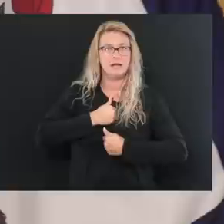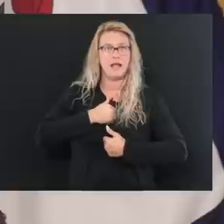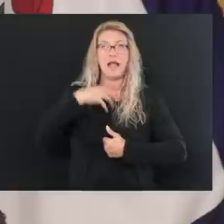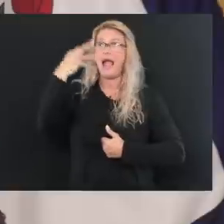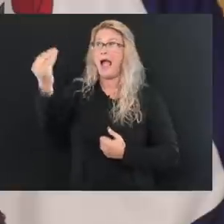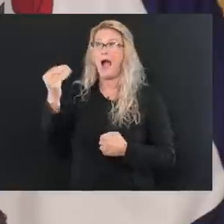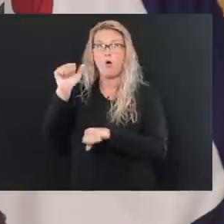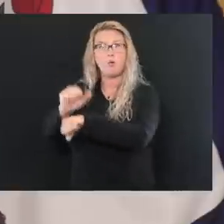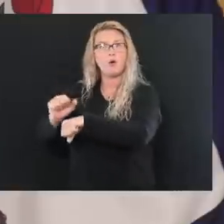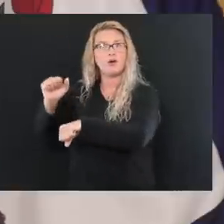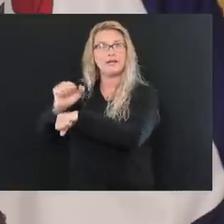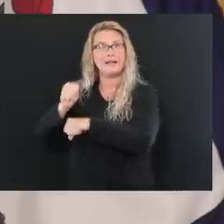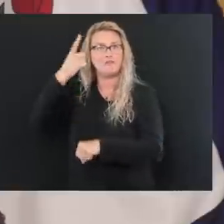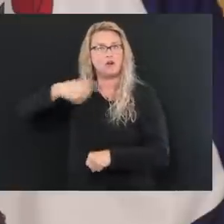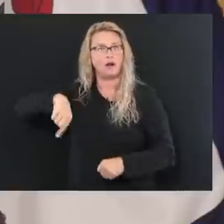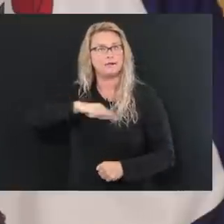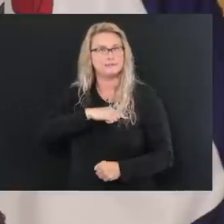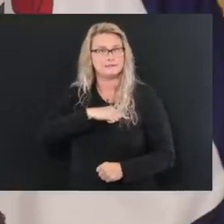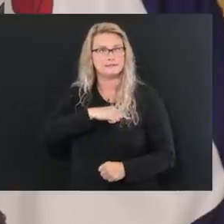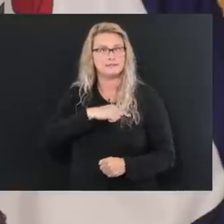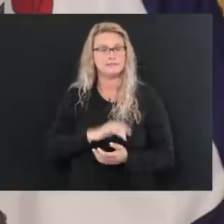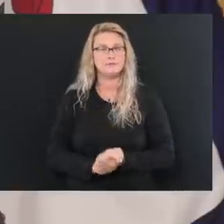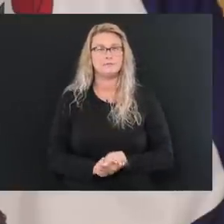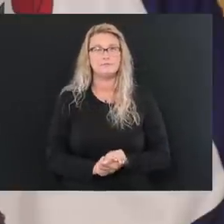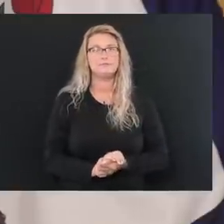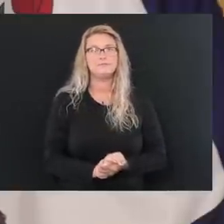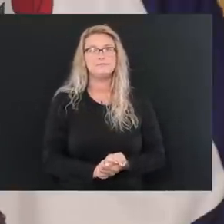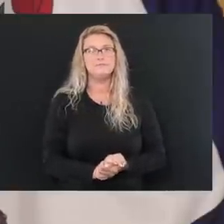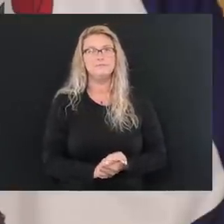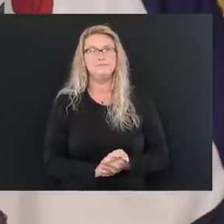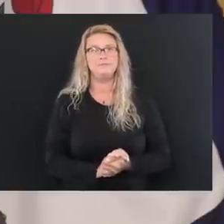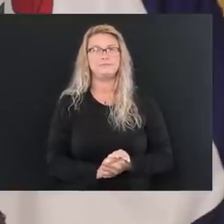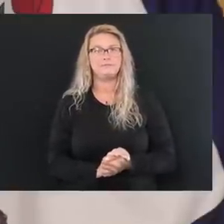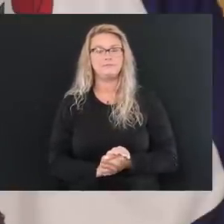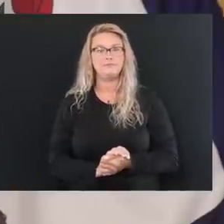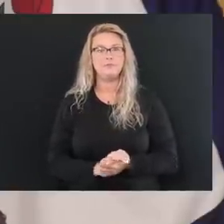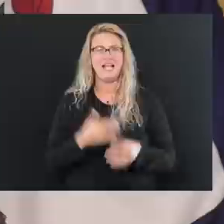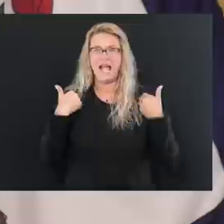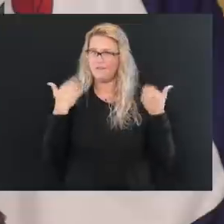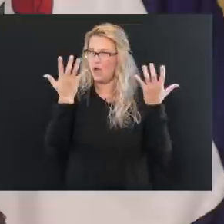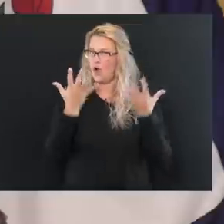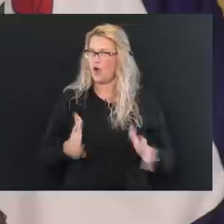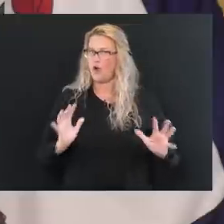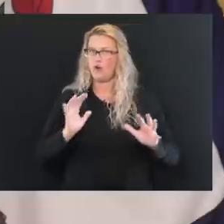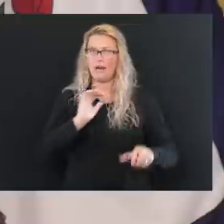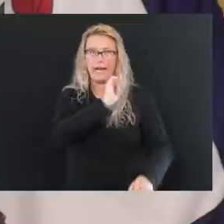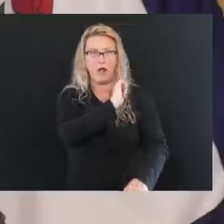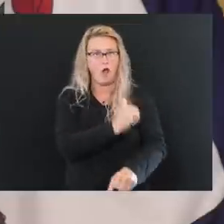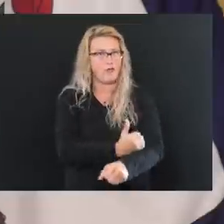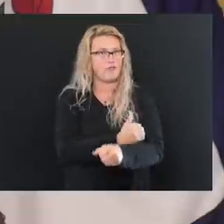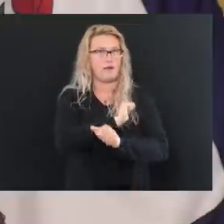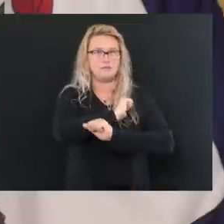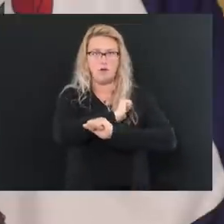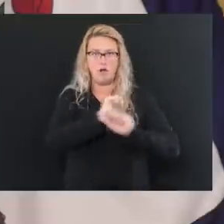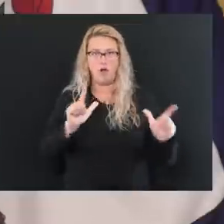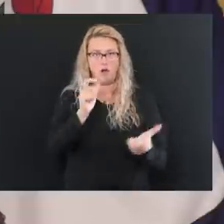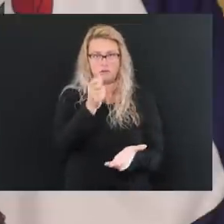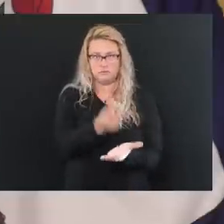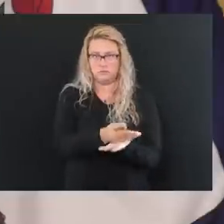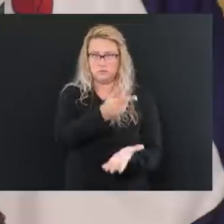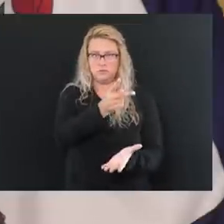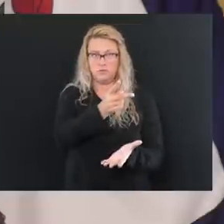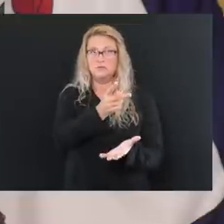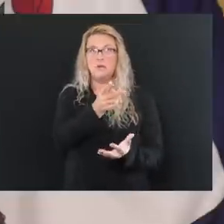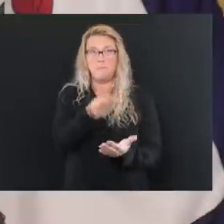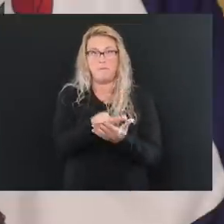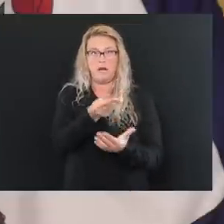to be able to do this work. Now, I have authorized every amount of that to happen and just got through